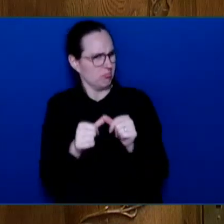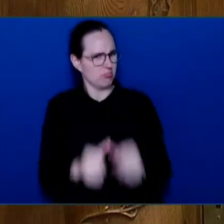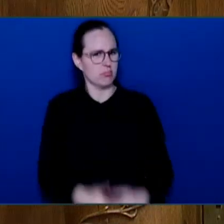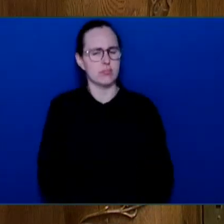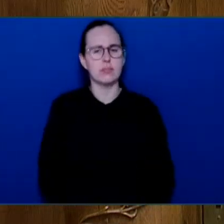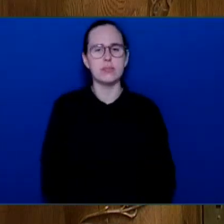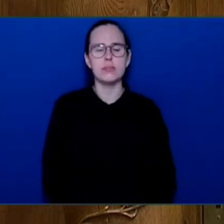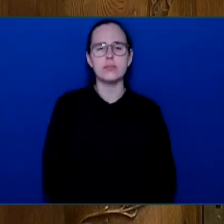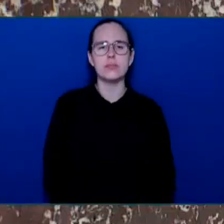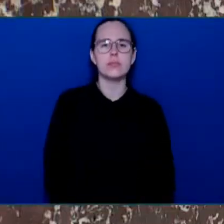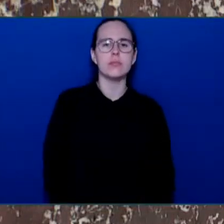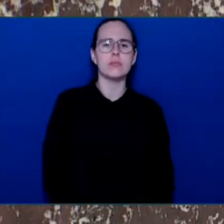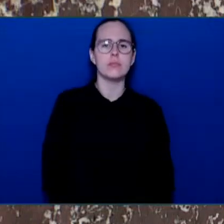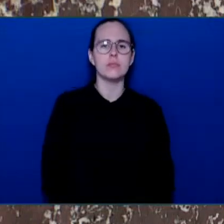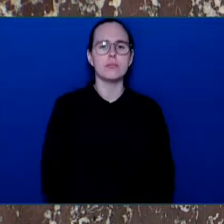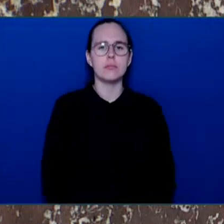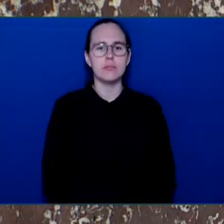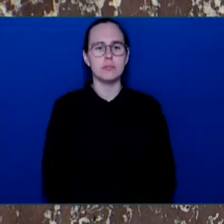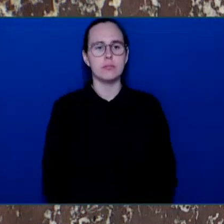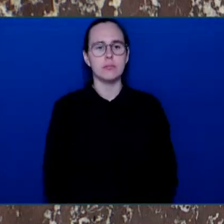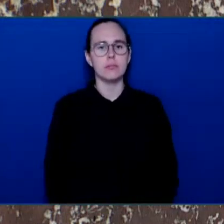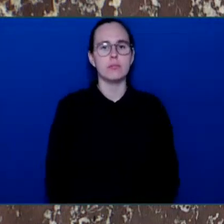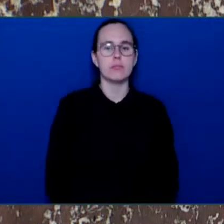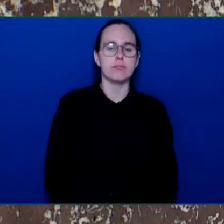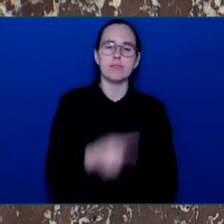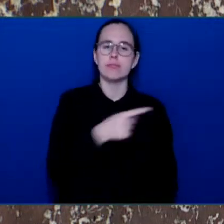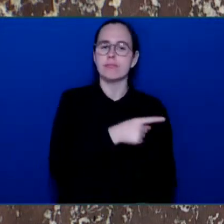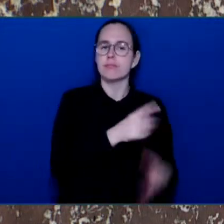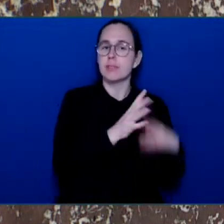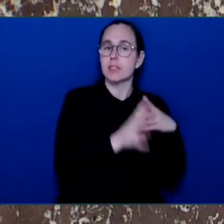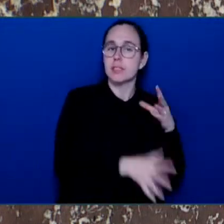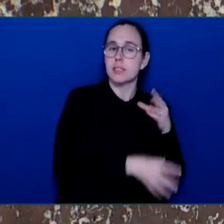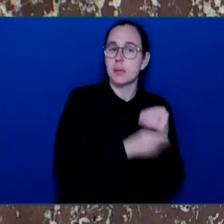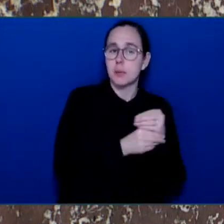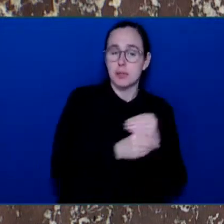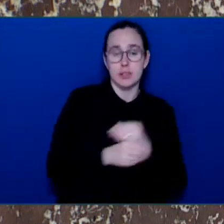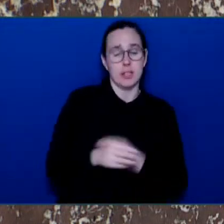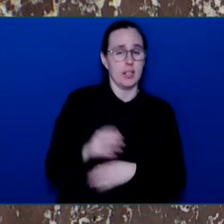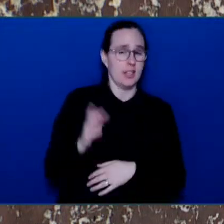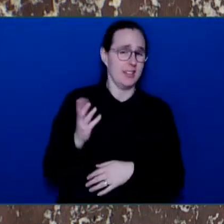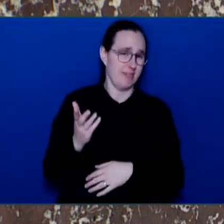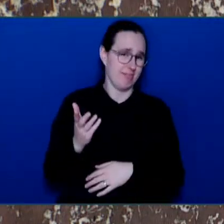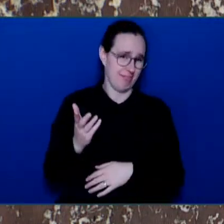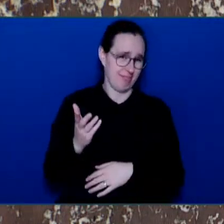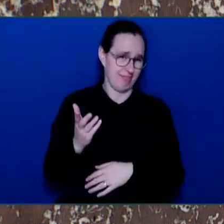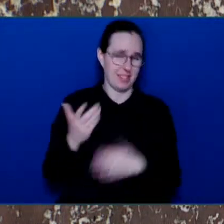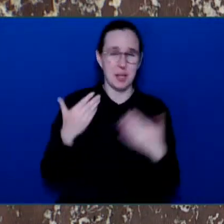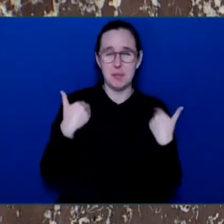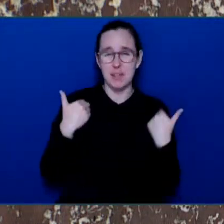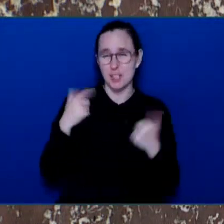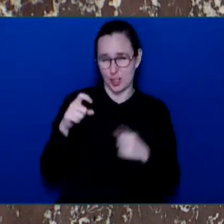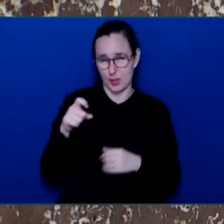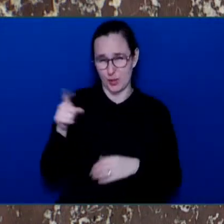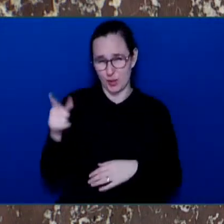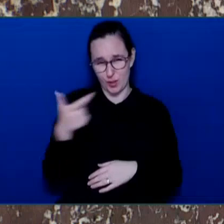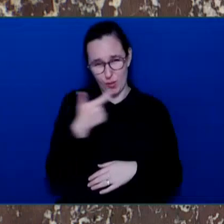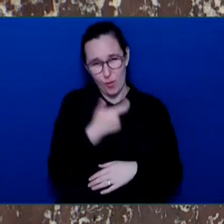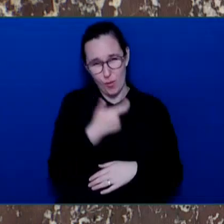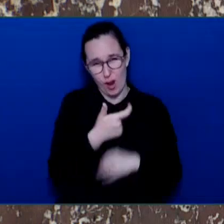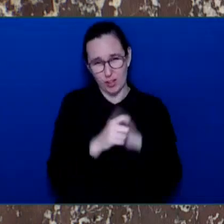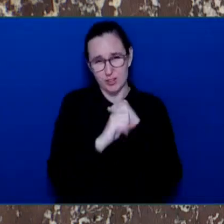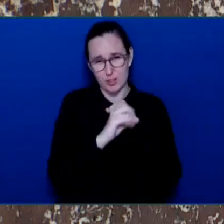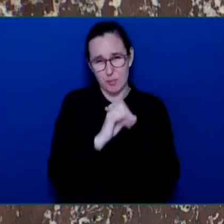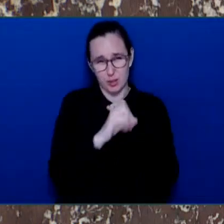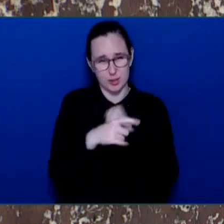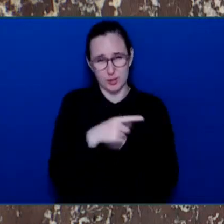Speaker, the Minister might want to watch his own commercials because it certainly does not point out that Clean BC has missed every single climate target that it has set for itself over